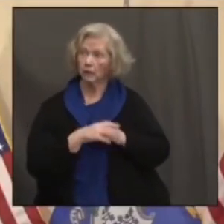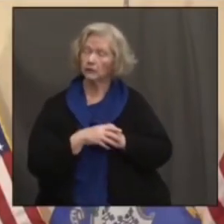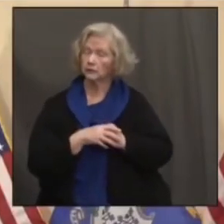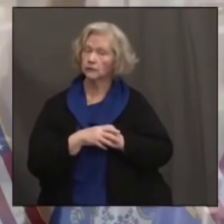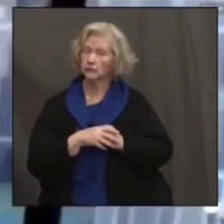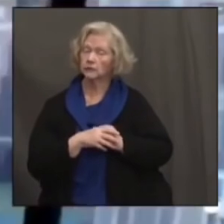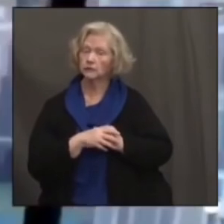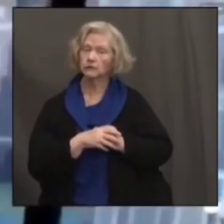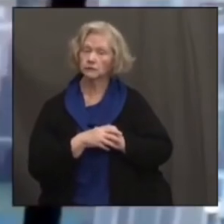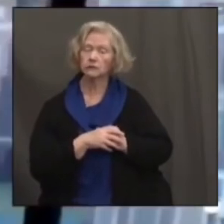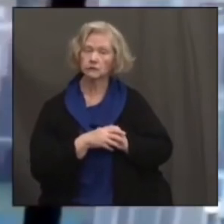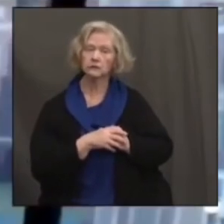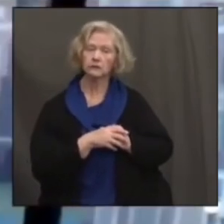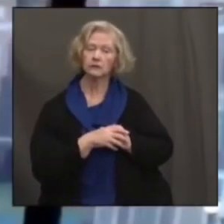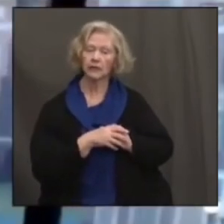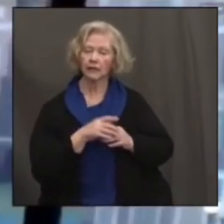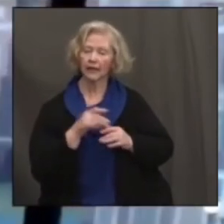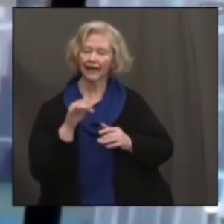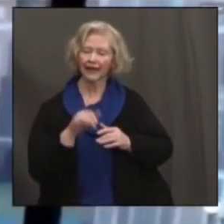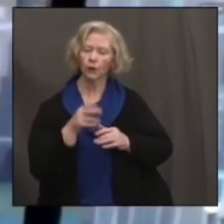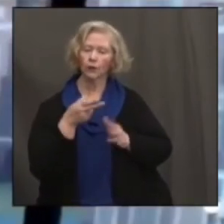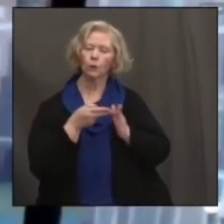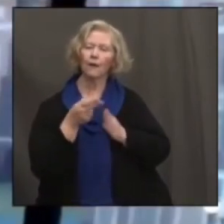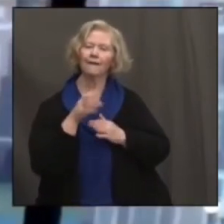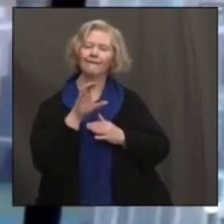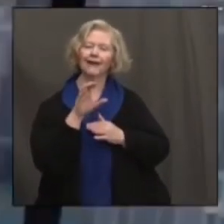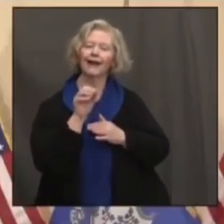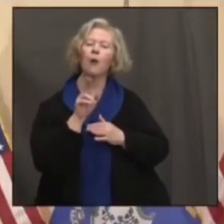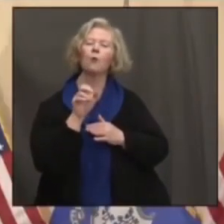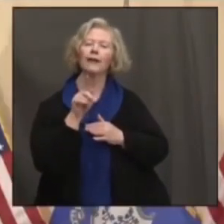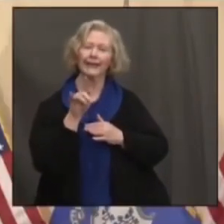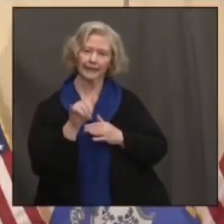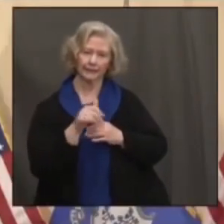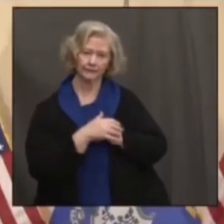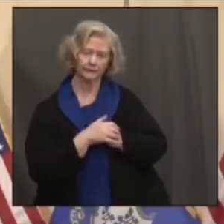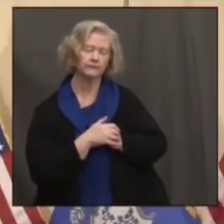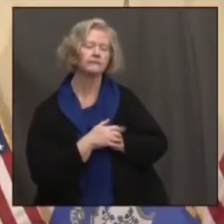it's in New Haven County. Thank you.